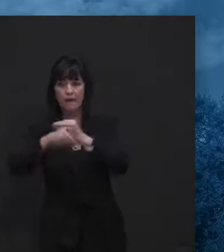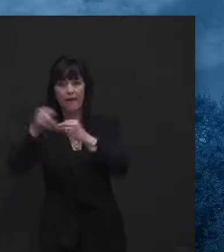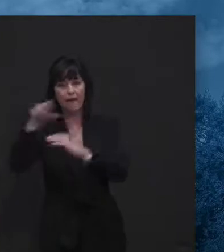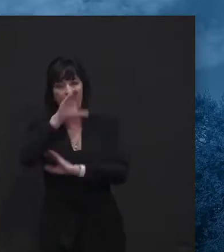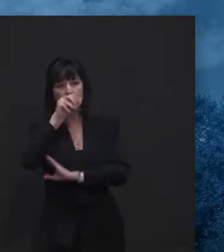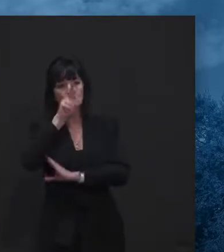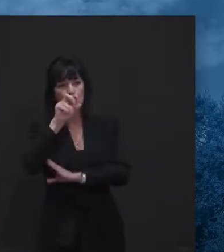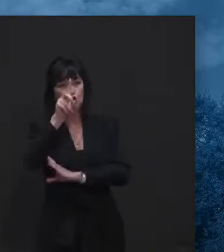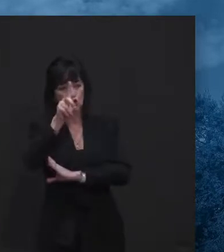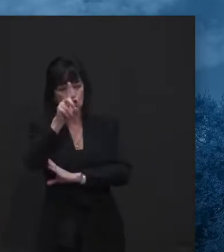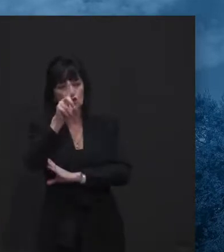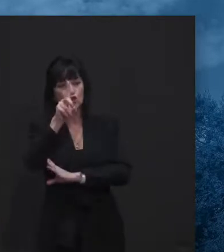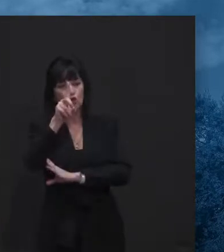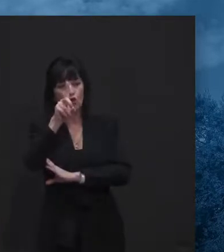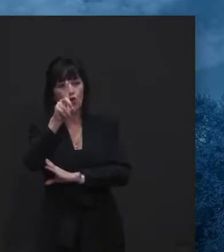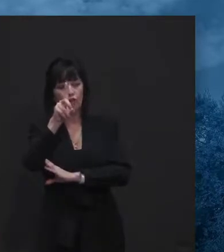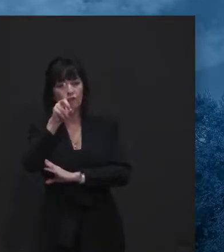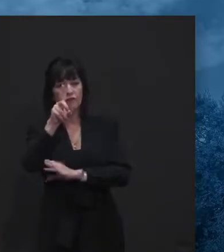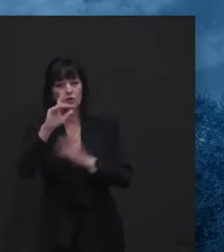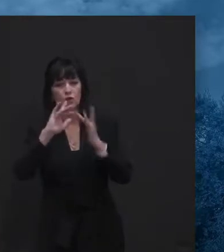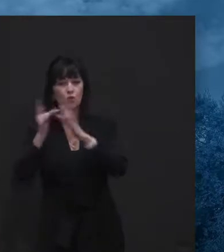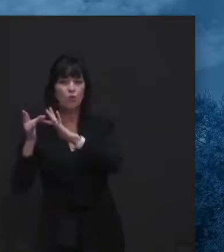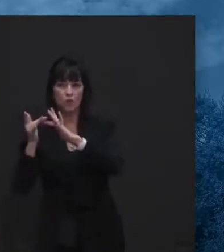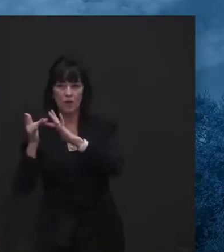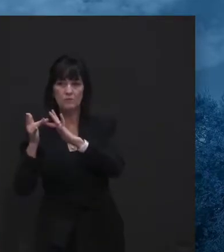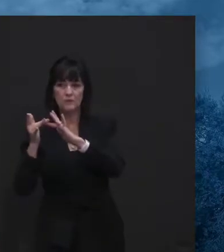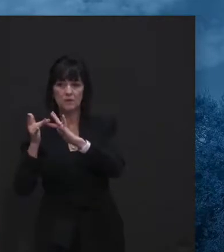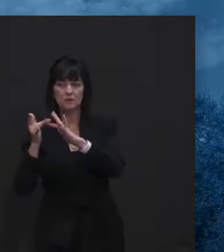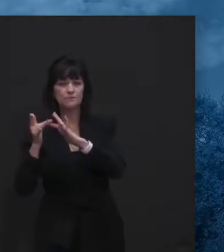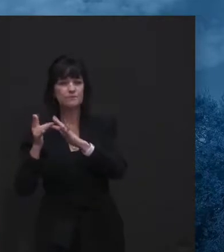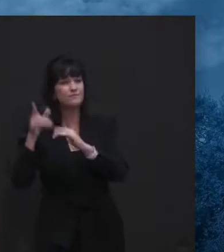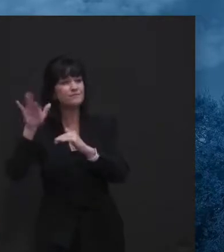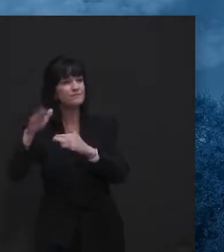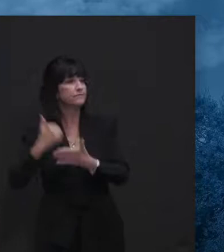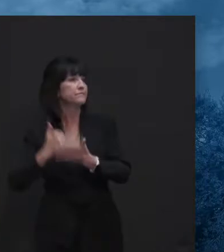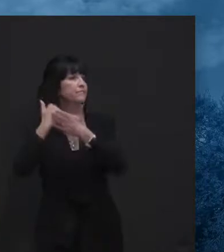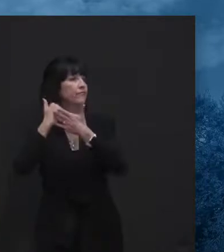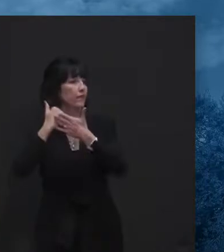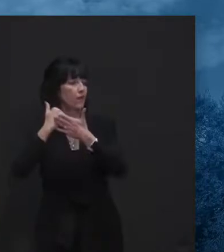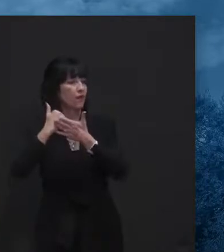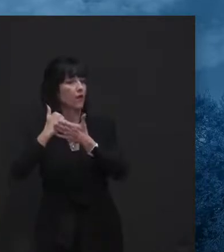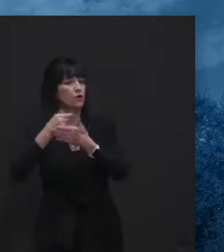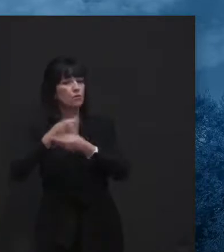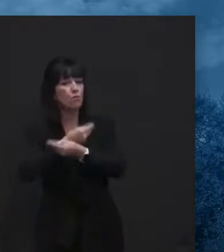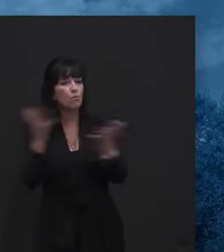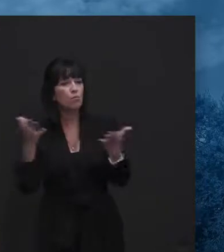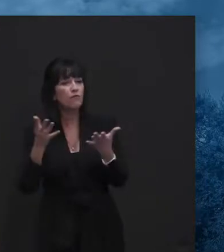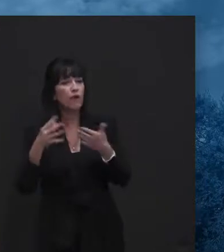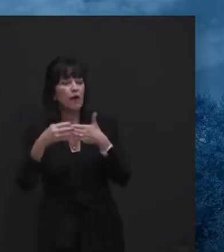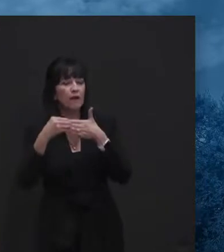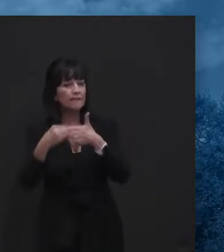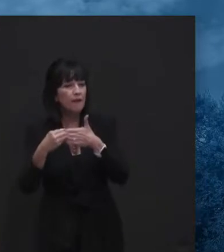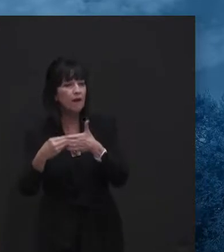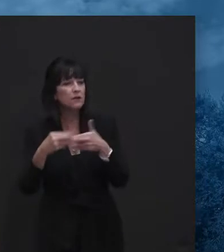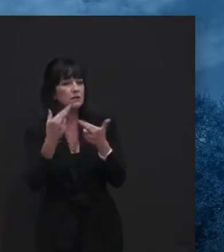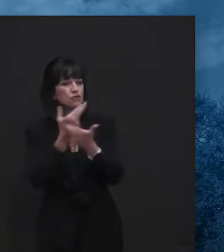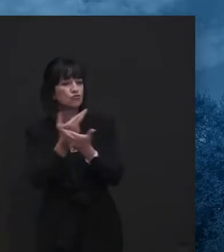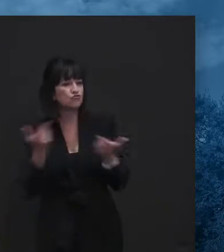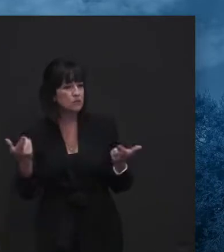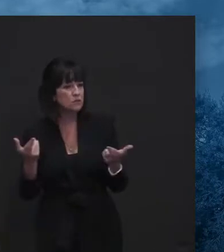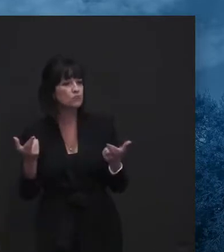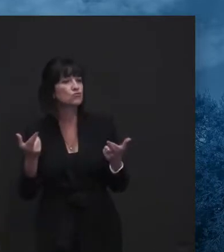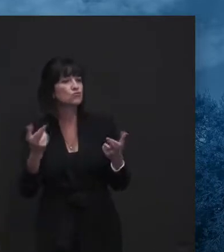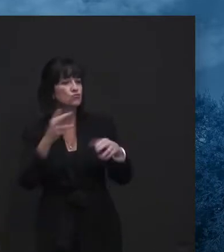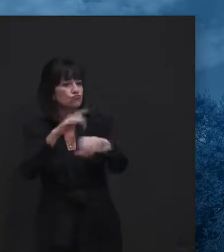how right now campaign, which is, um, provides guidance and resources to support people